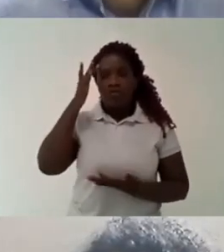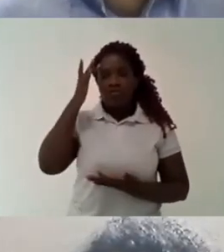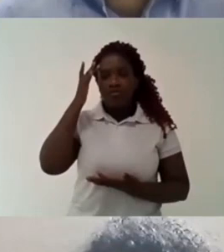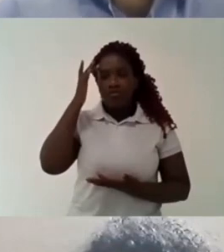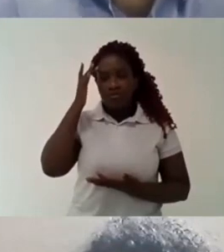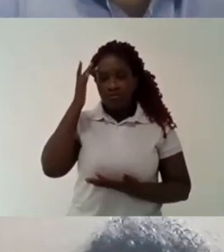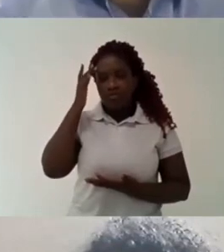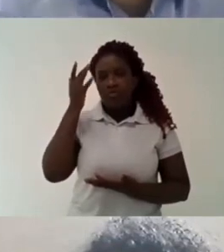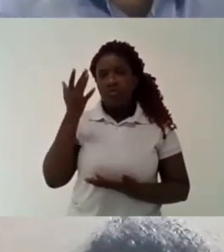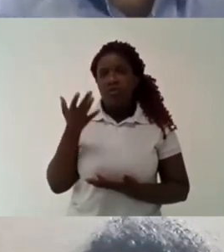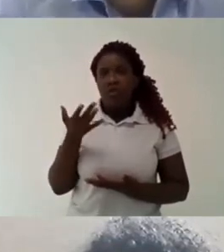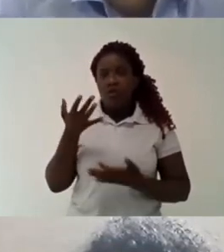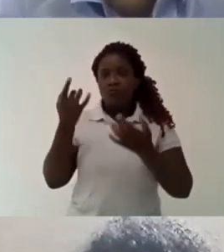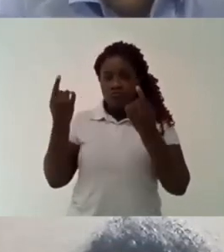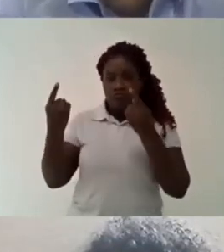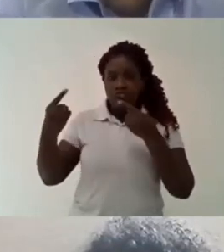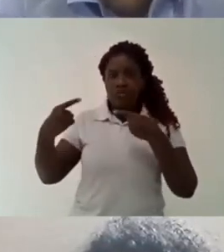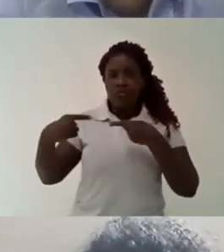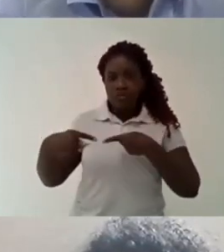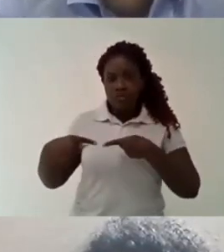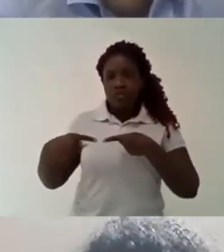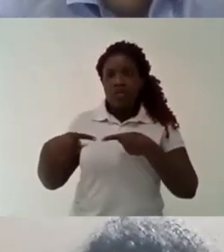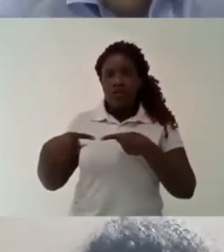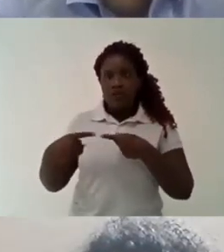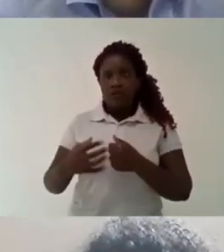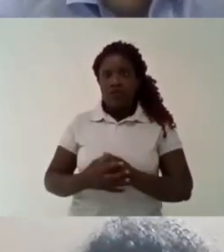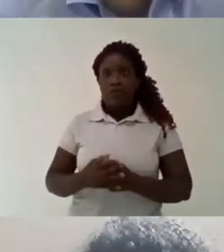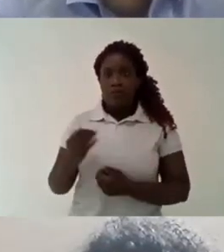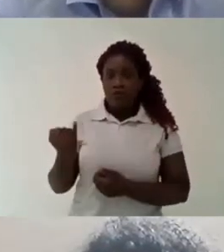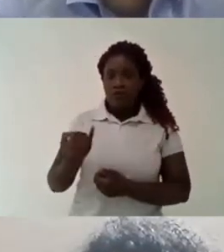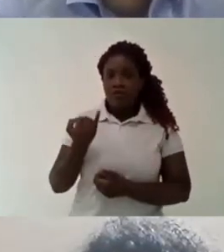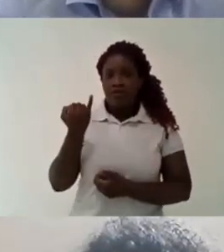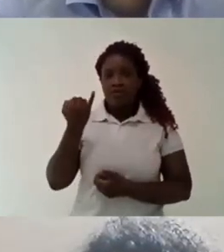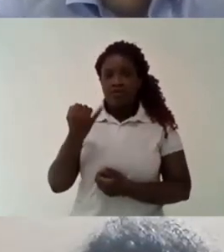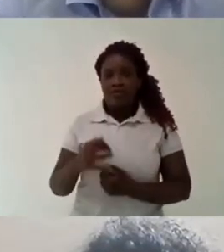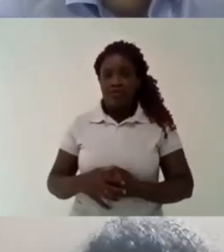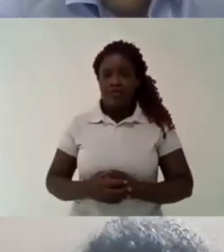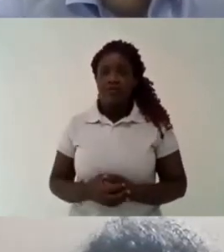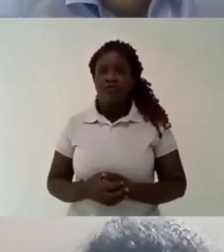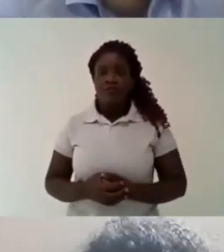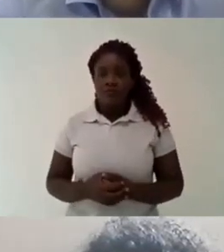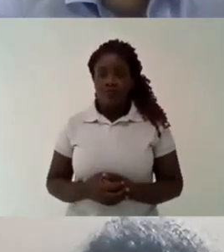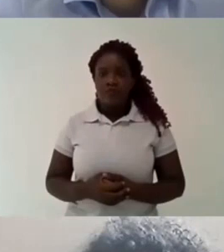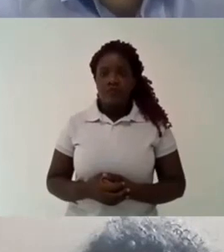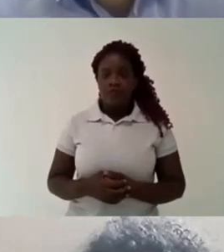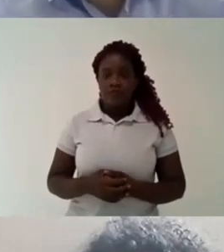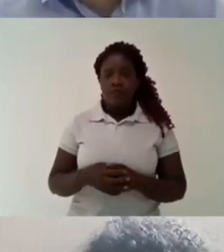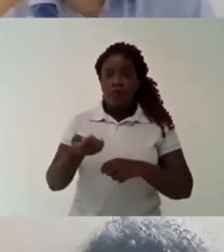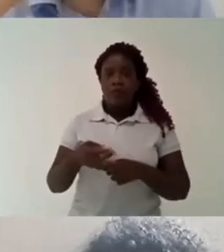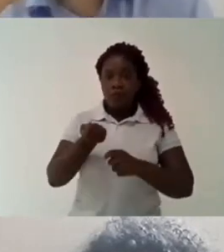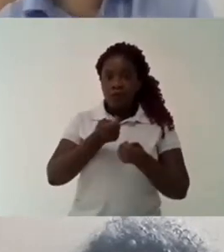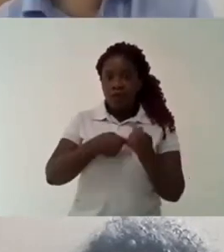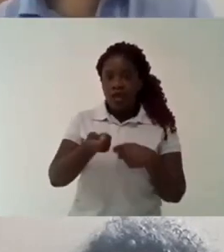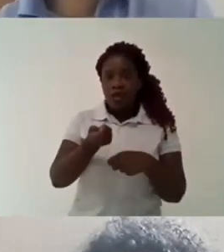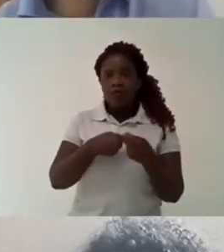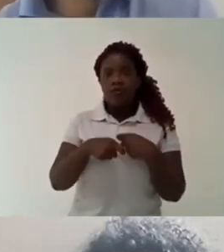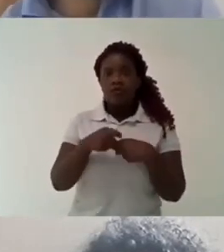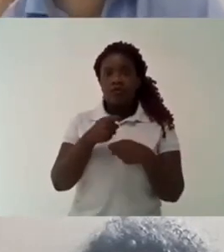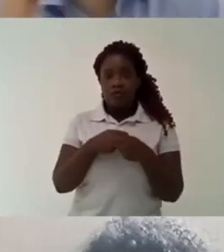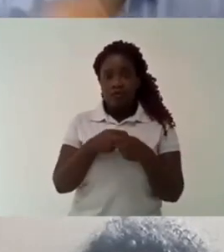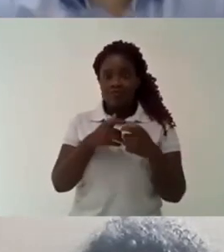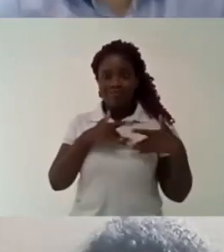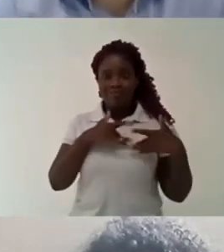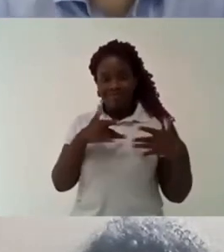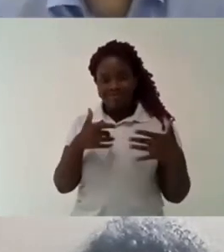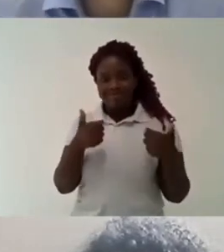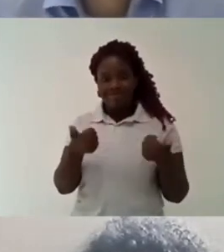and we are we are happy to do that we are we are standing here happy to mobilize the